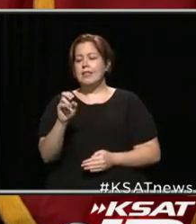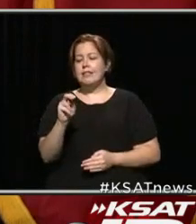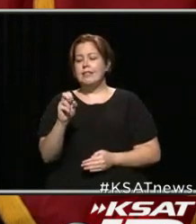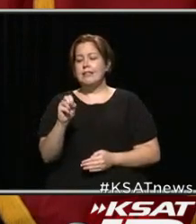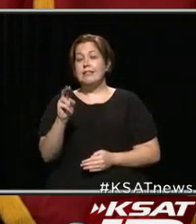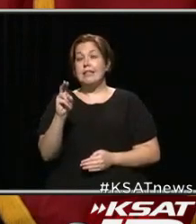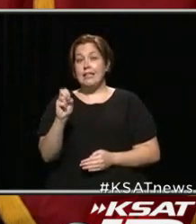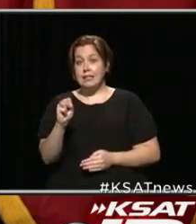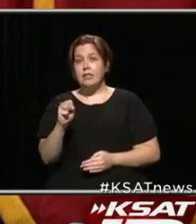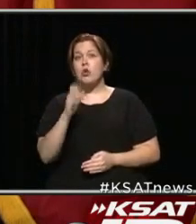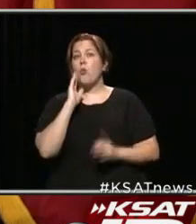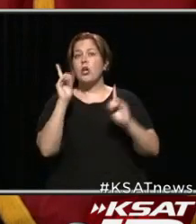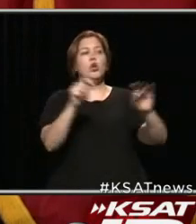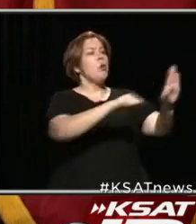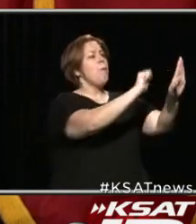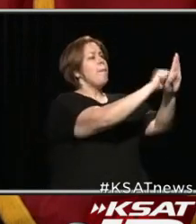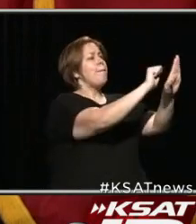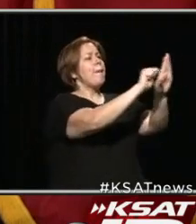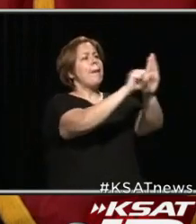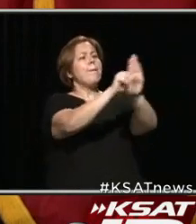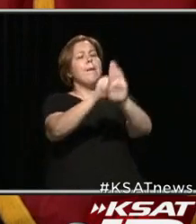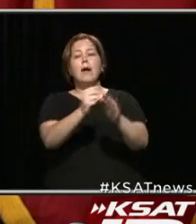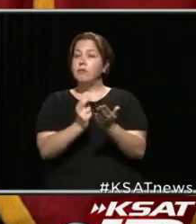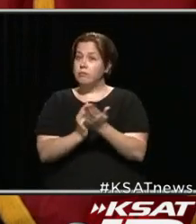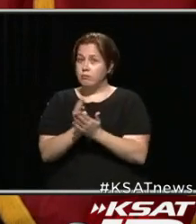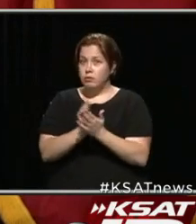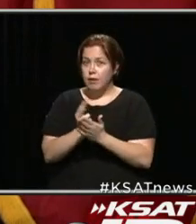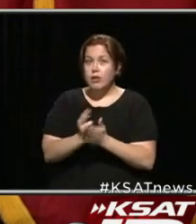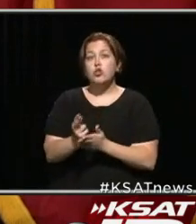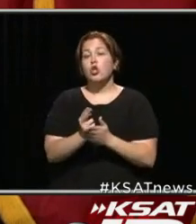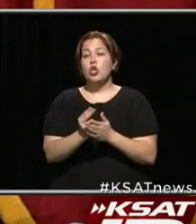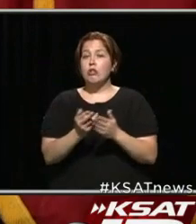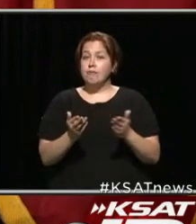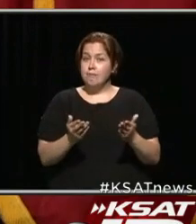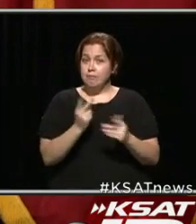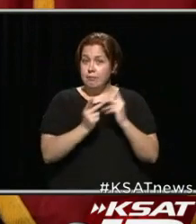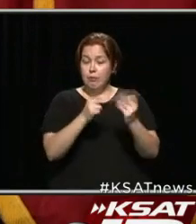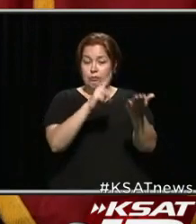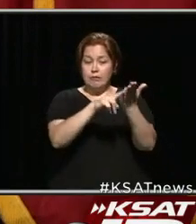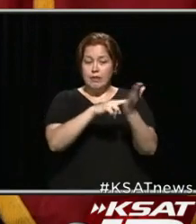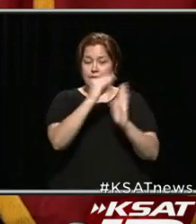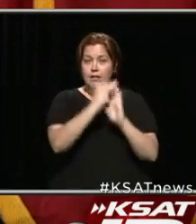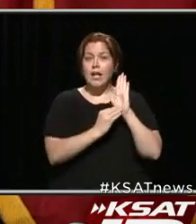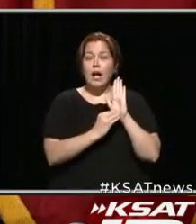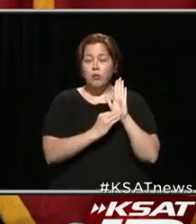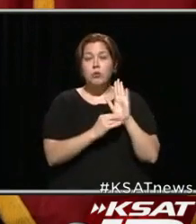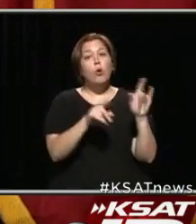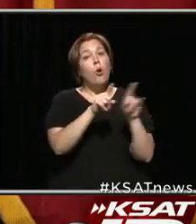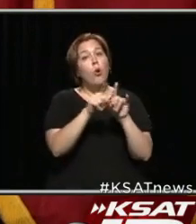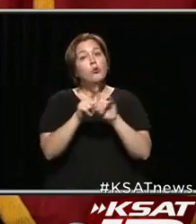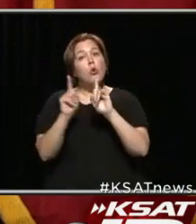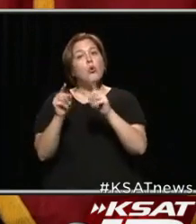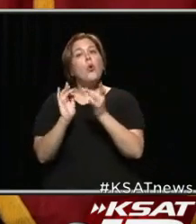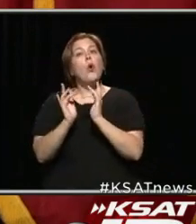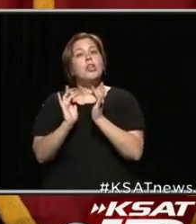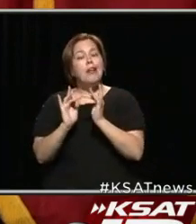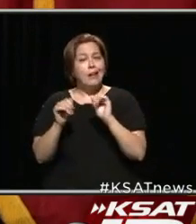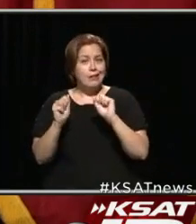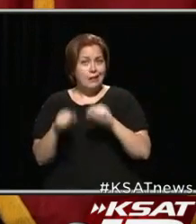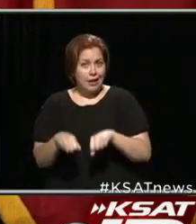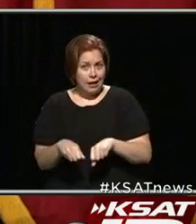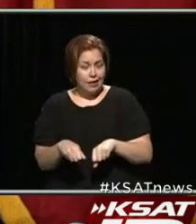We'll be knocking on doors, to be sure, and try to get you to sign up for it. You can also go online